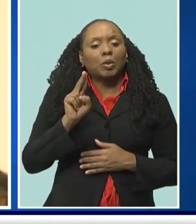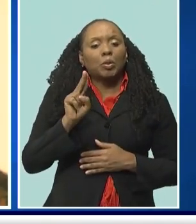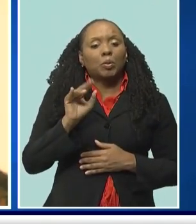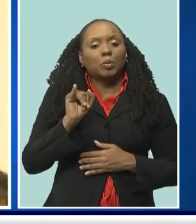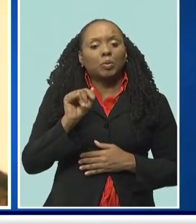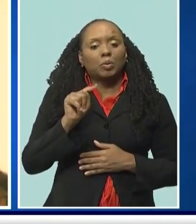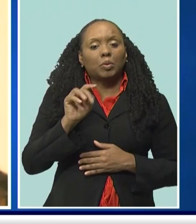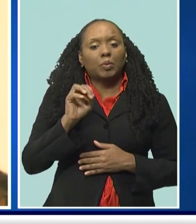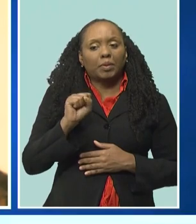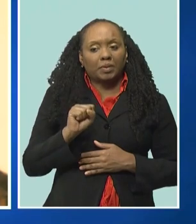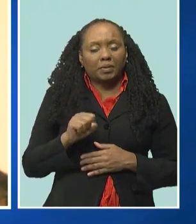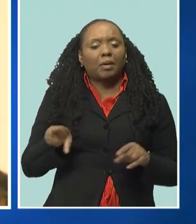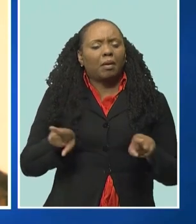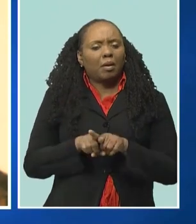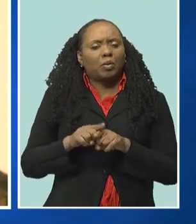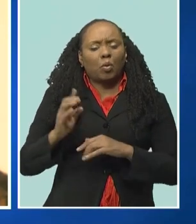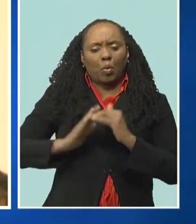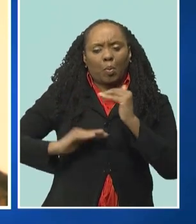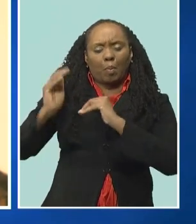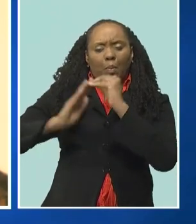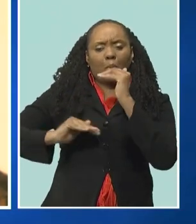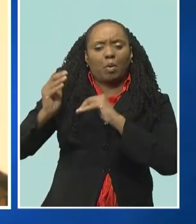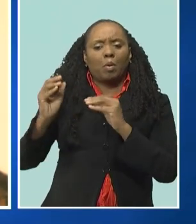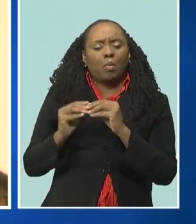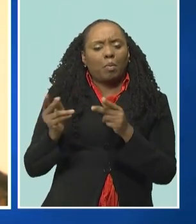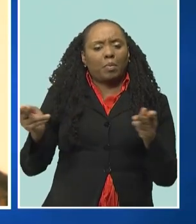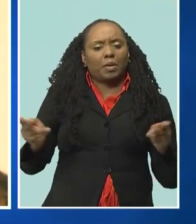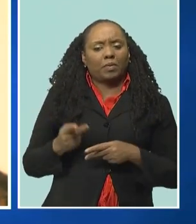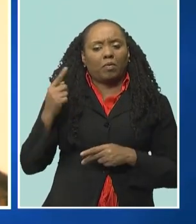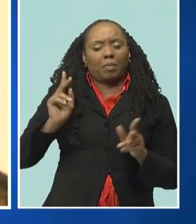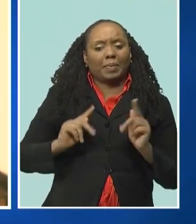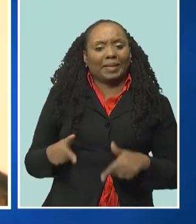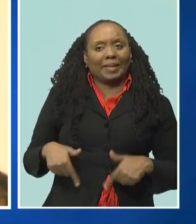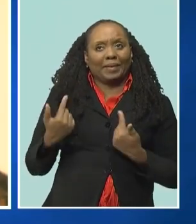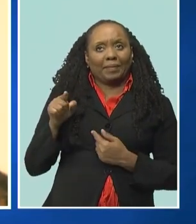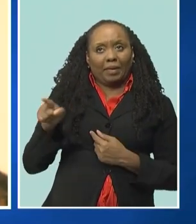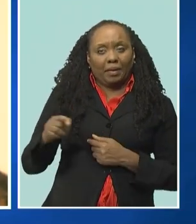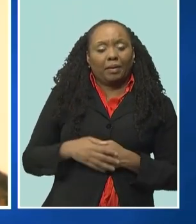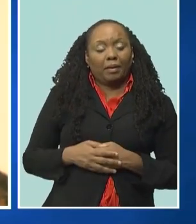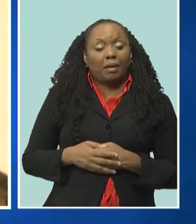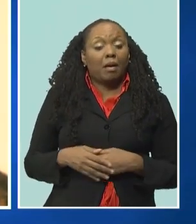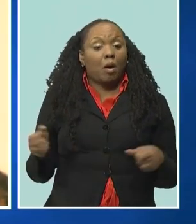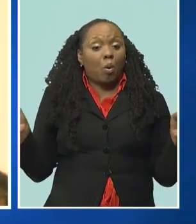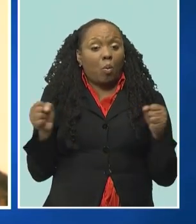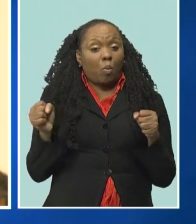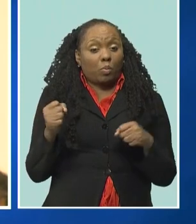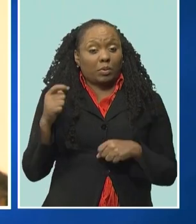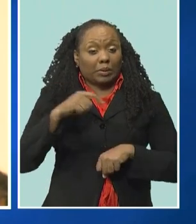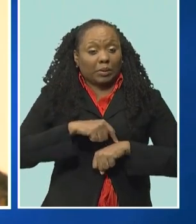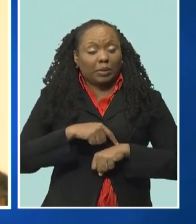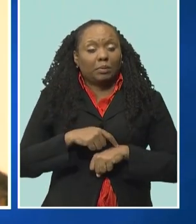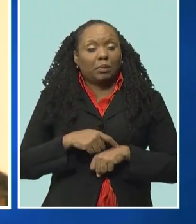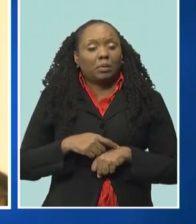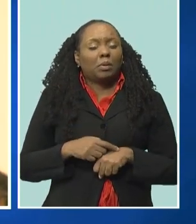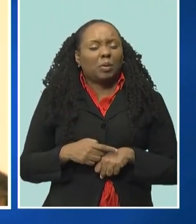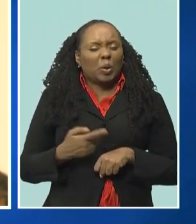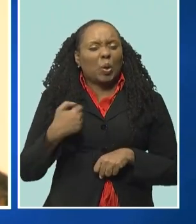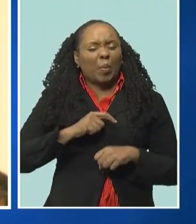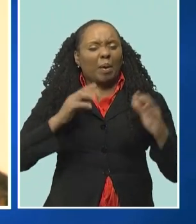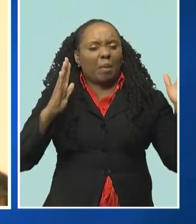time. And we anticipate for this coming winter a very